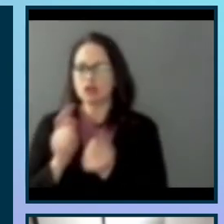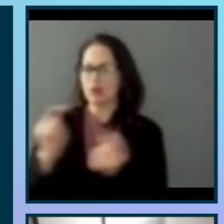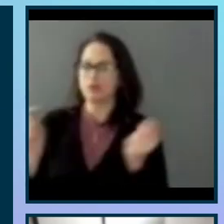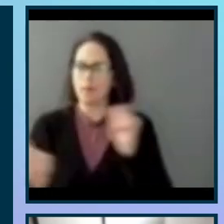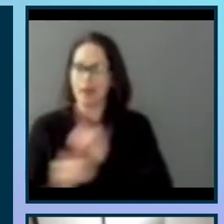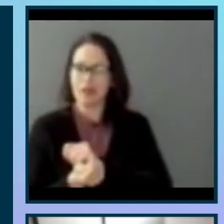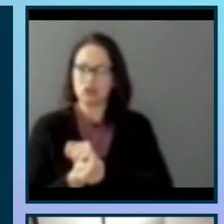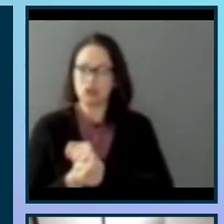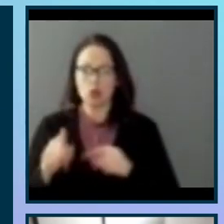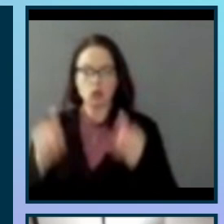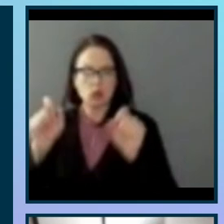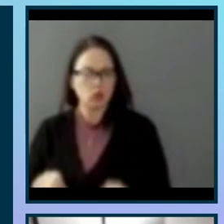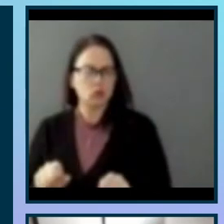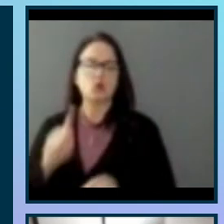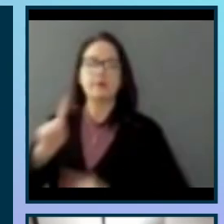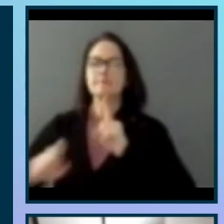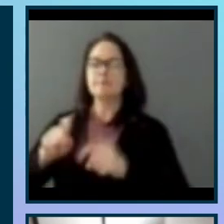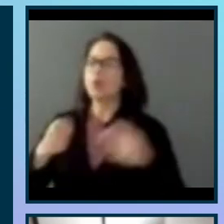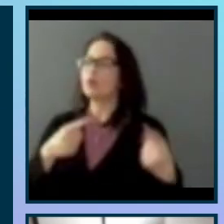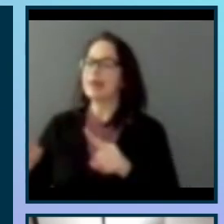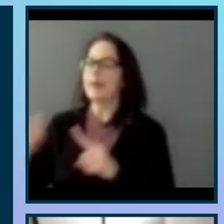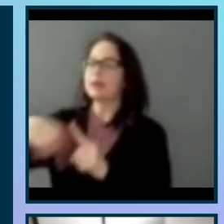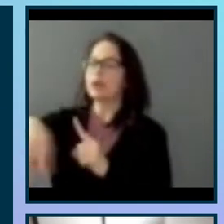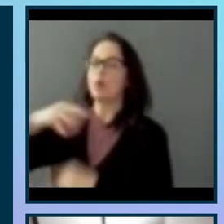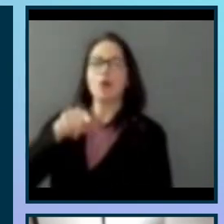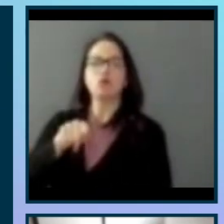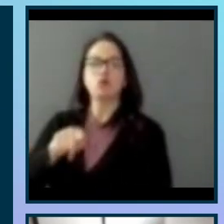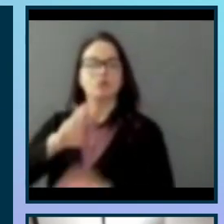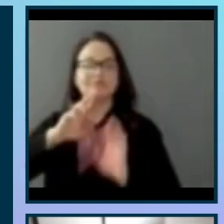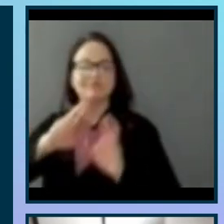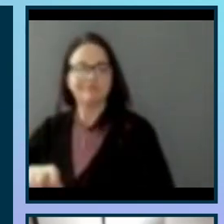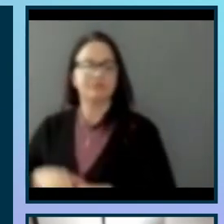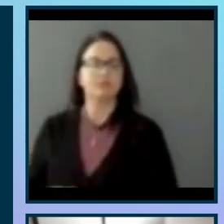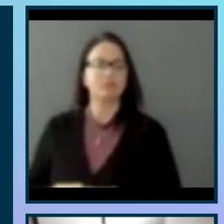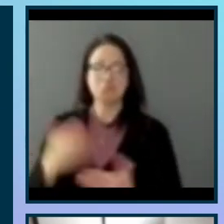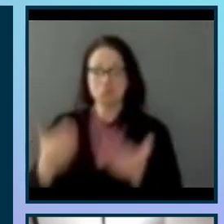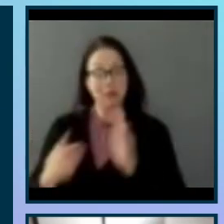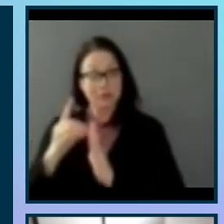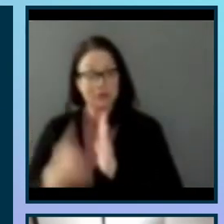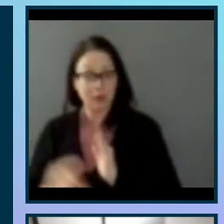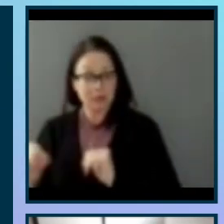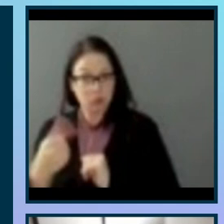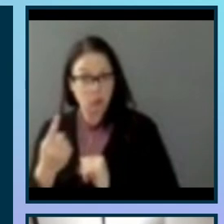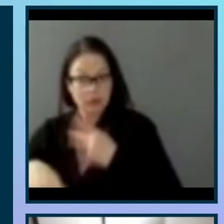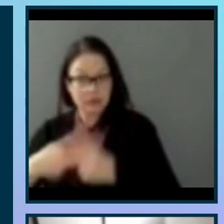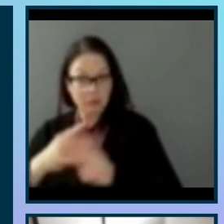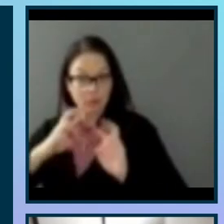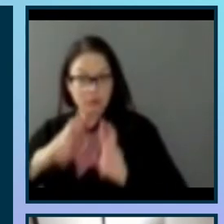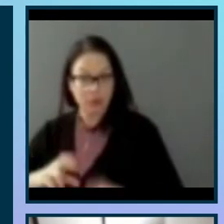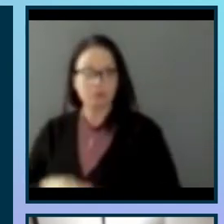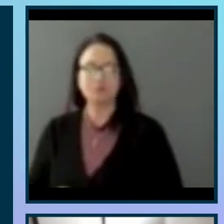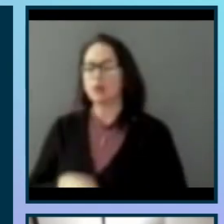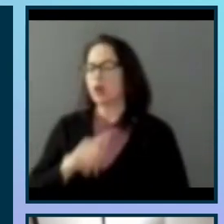around you and take action as a response. Design may be one form of response. Question to ask